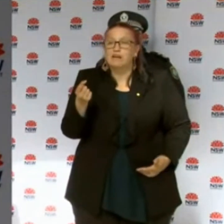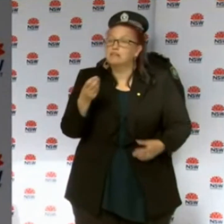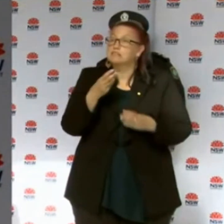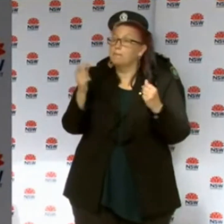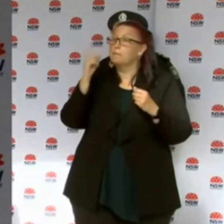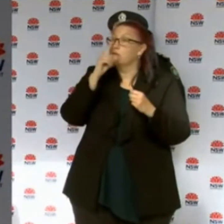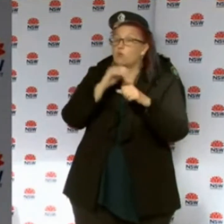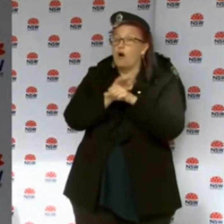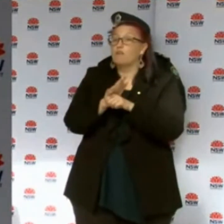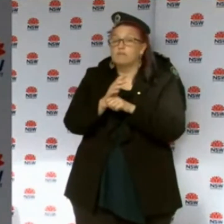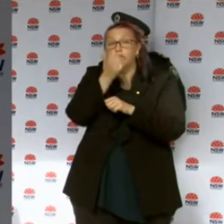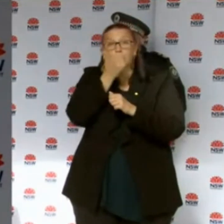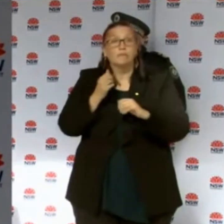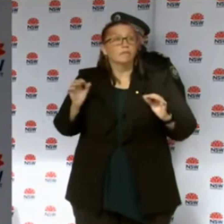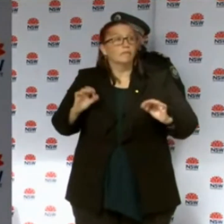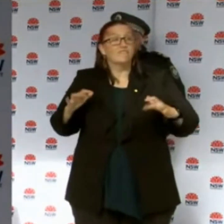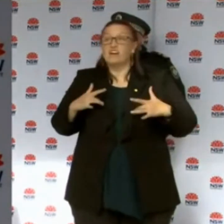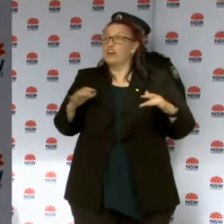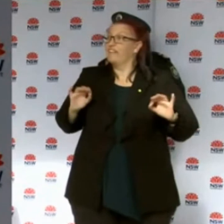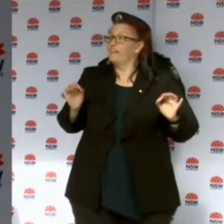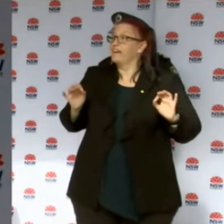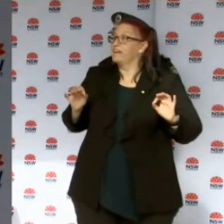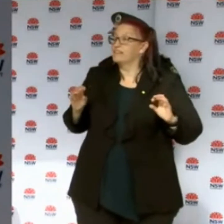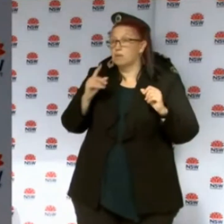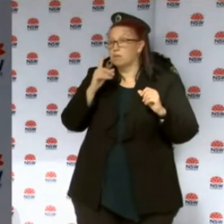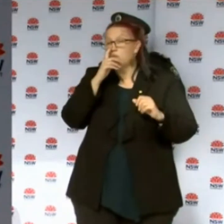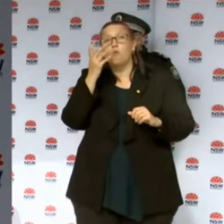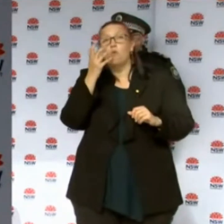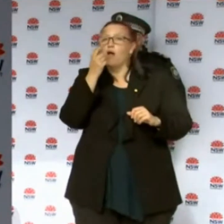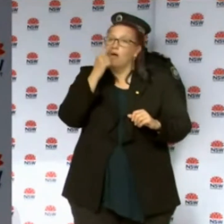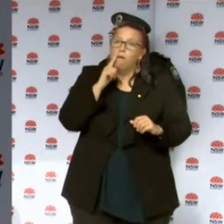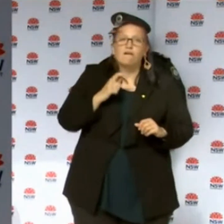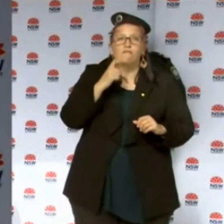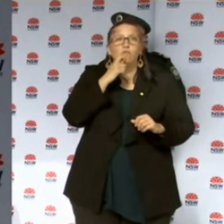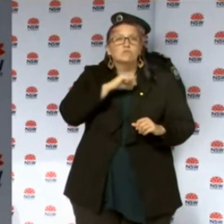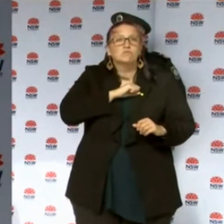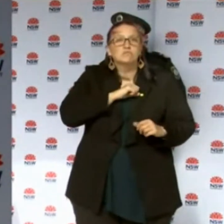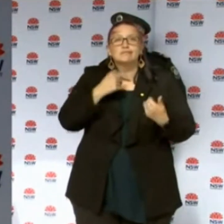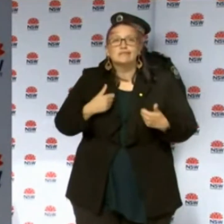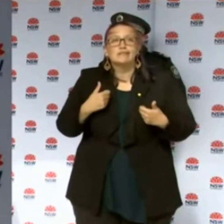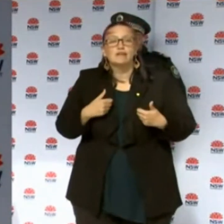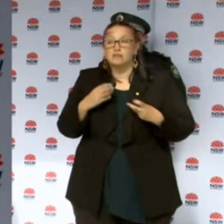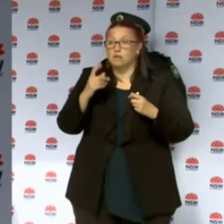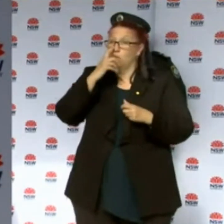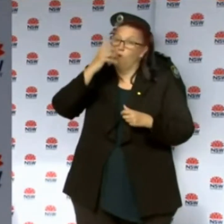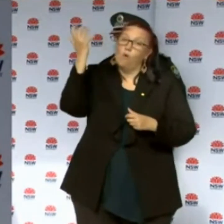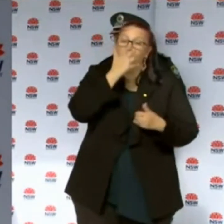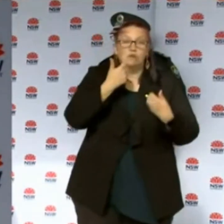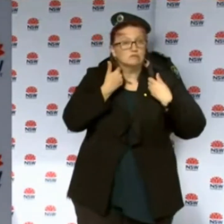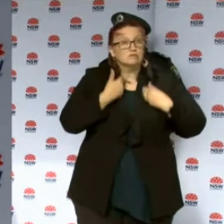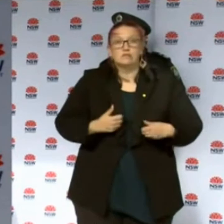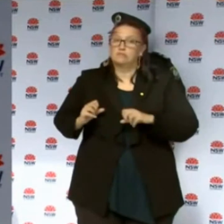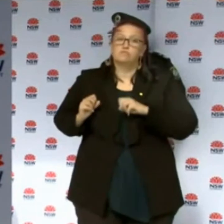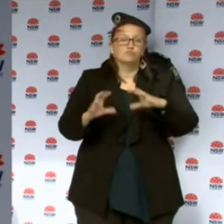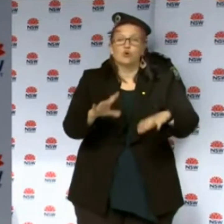For some, you don't have symptoms, and hence our testing recommendation, in this context, we need... If you're asked to get tested, even if you have no symptoms, please do